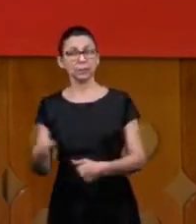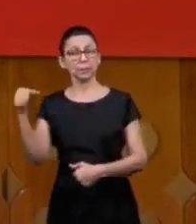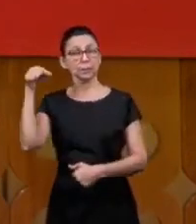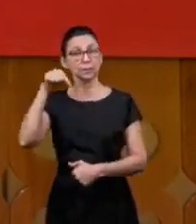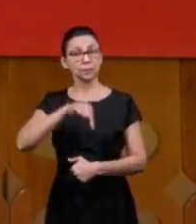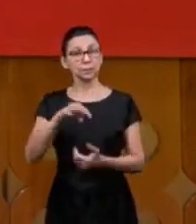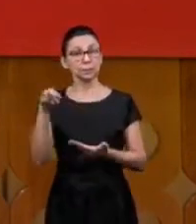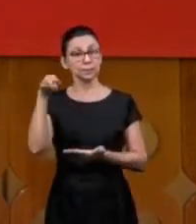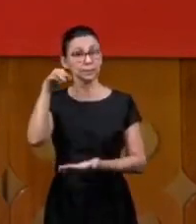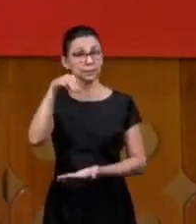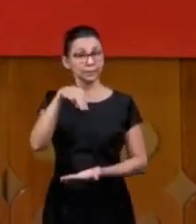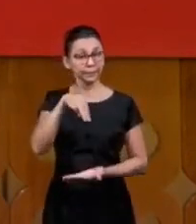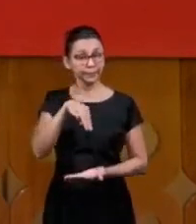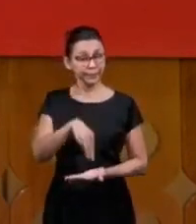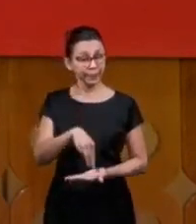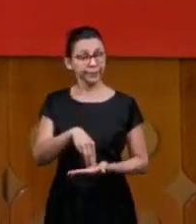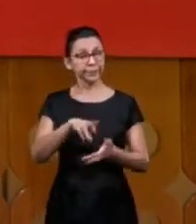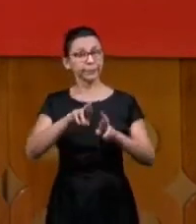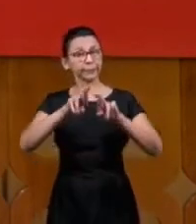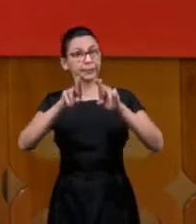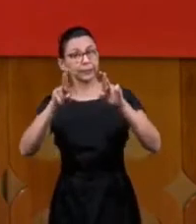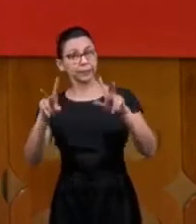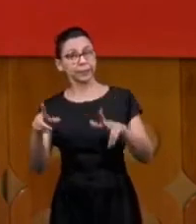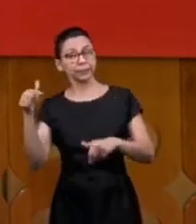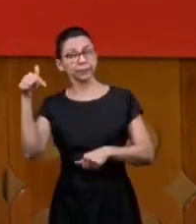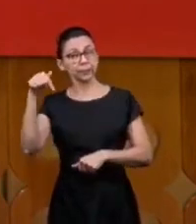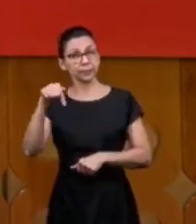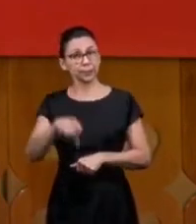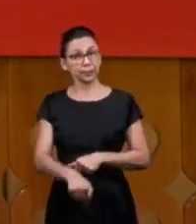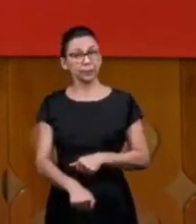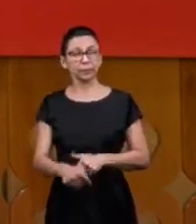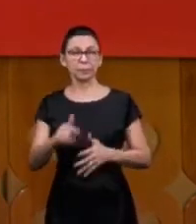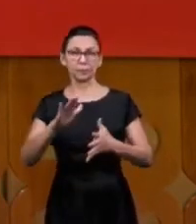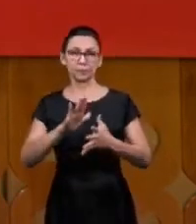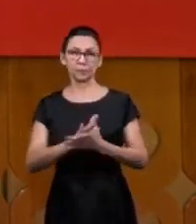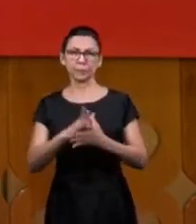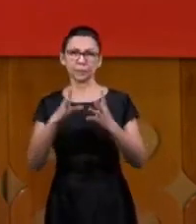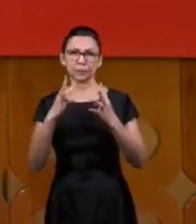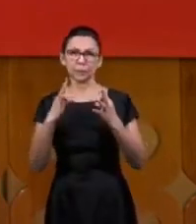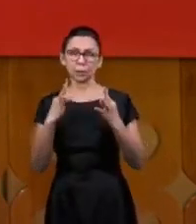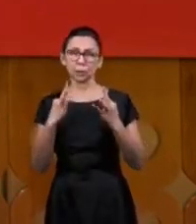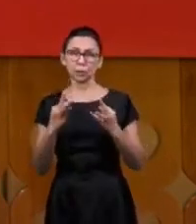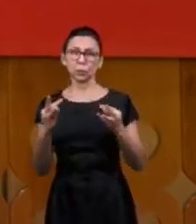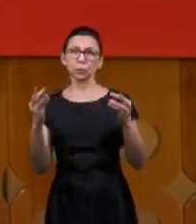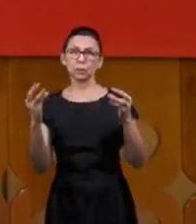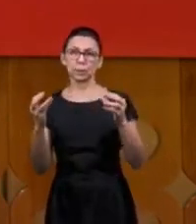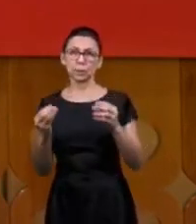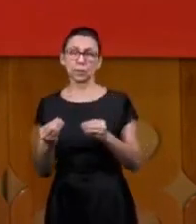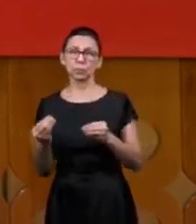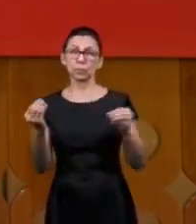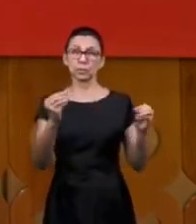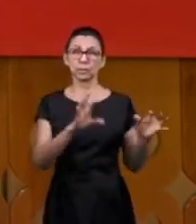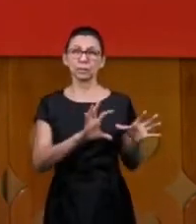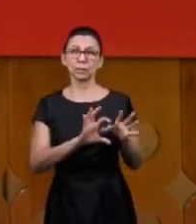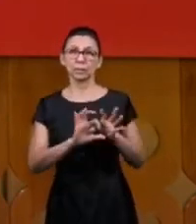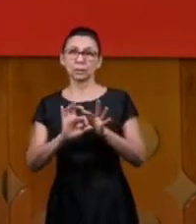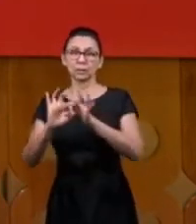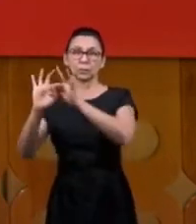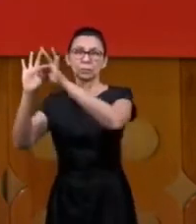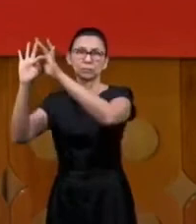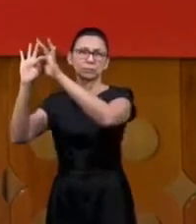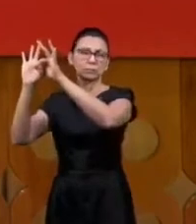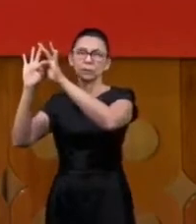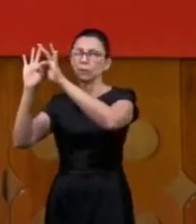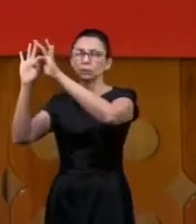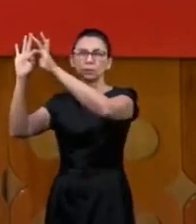this way the Bible says everything that is connected here is connected here and everything disconnected in heaven